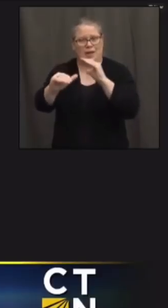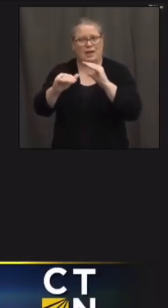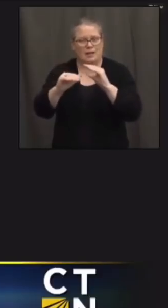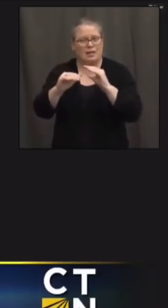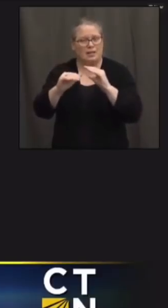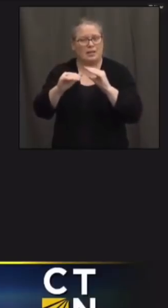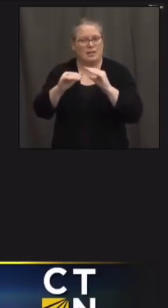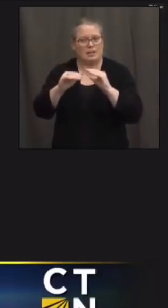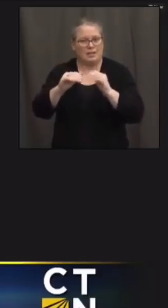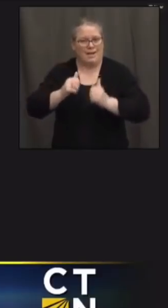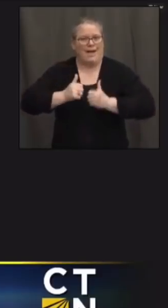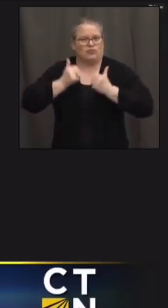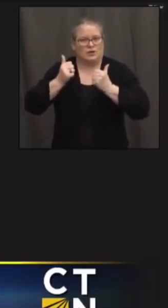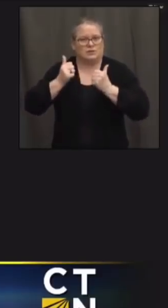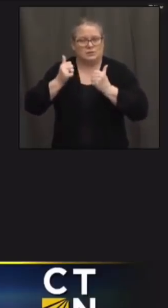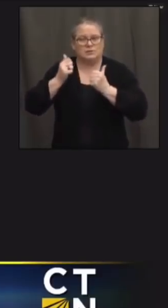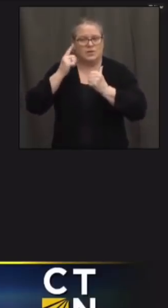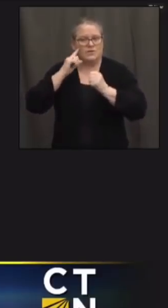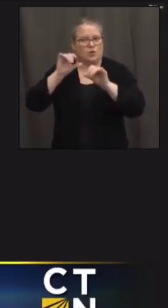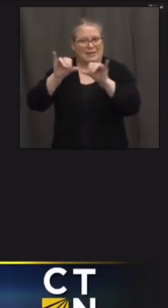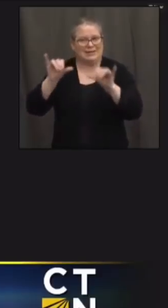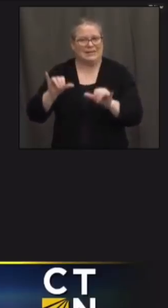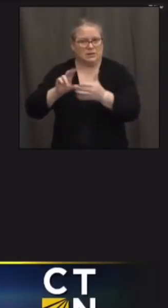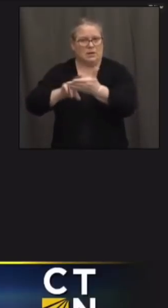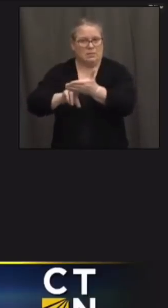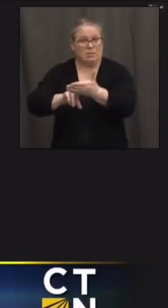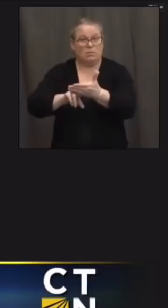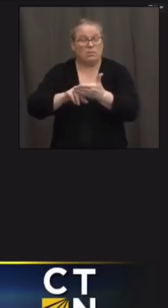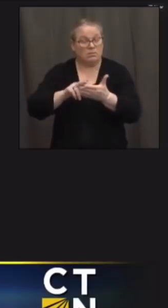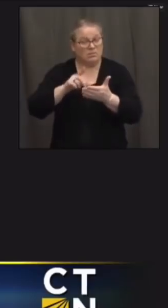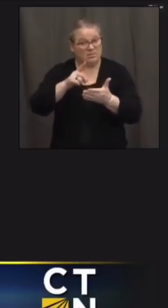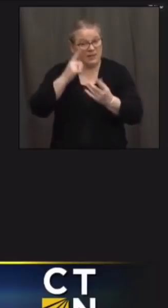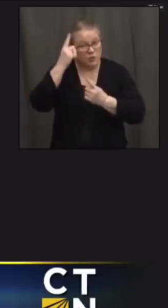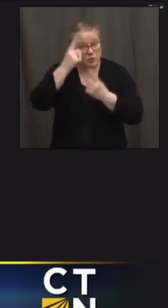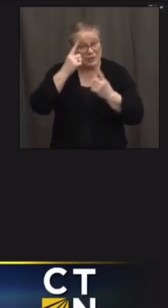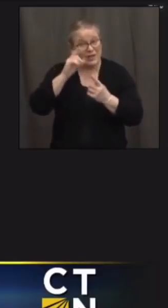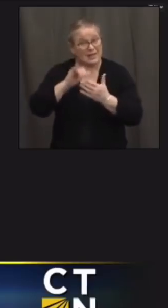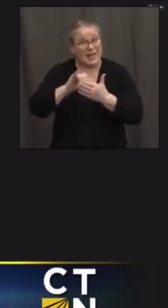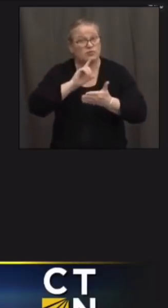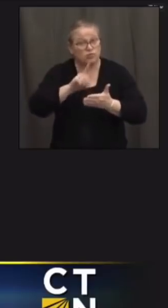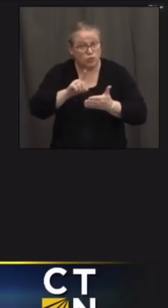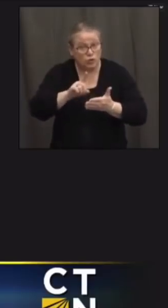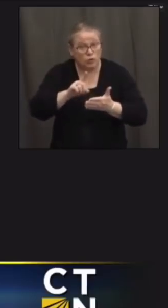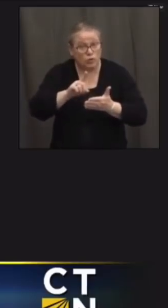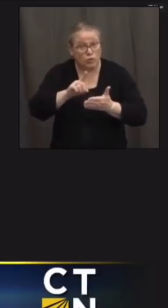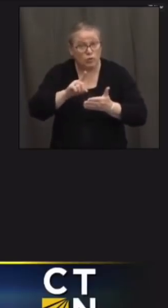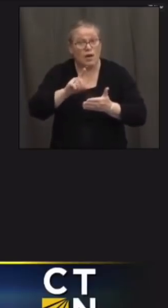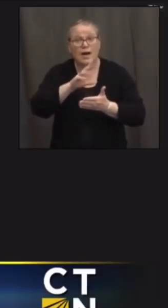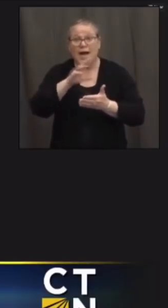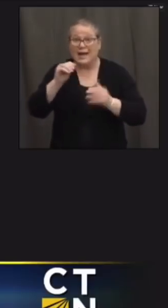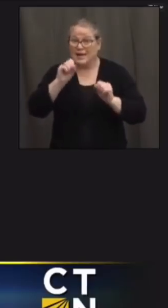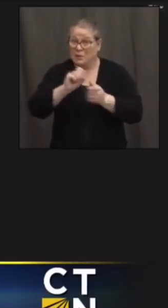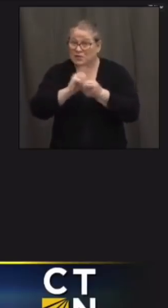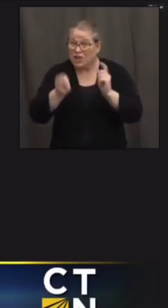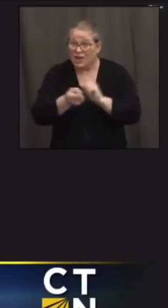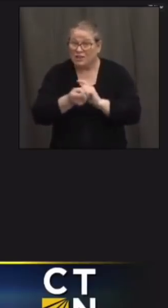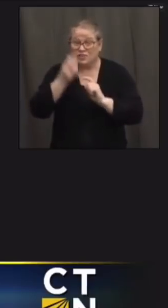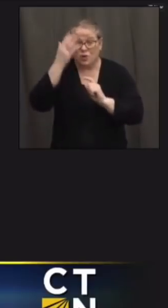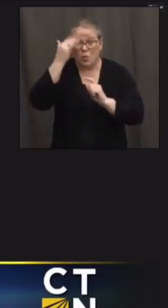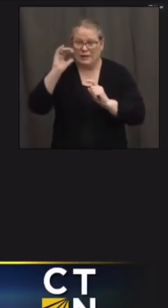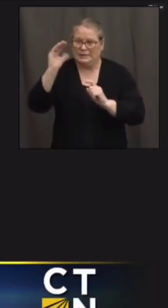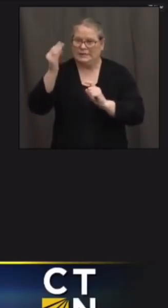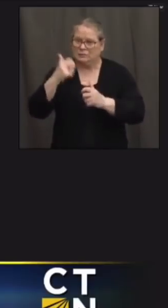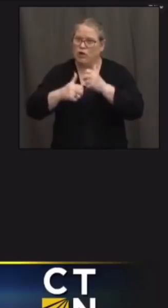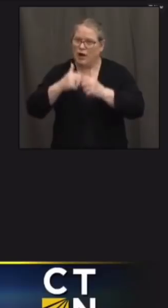order to get logged into the system have we thought about is that the case and can we change that because it seems to be a